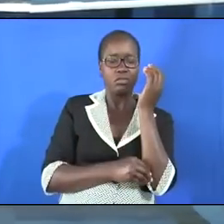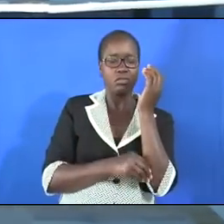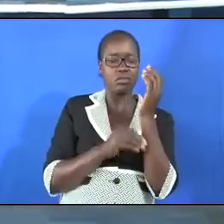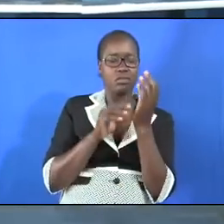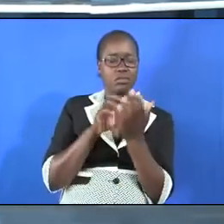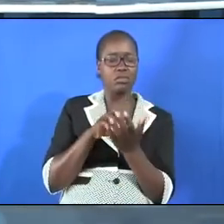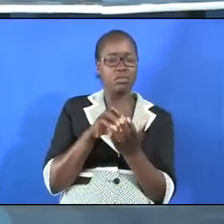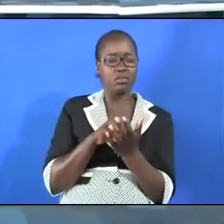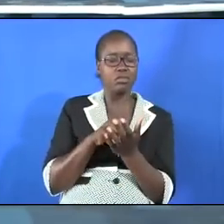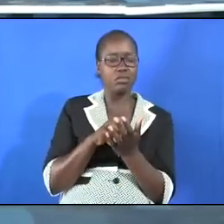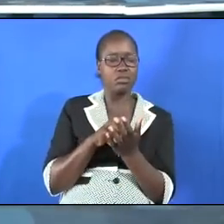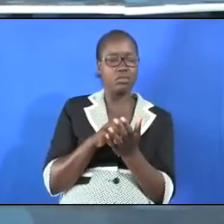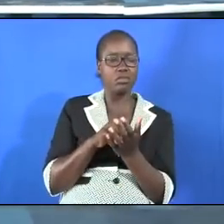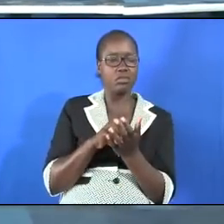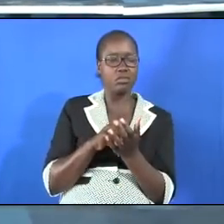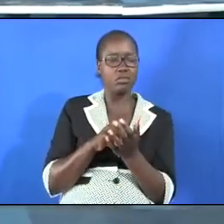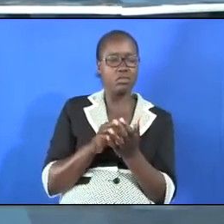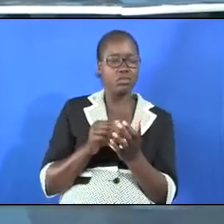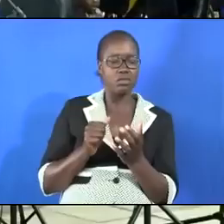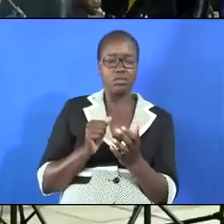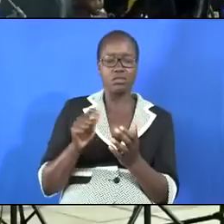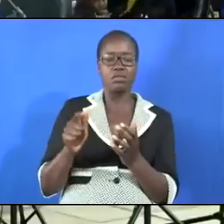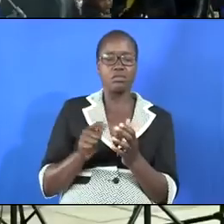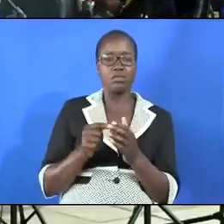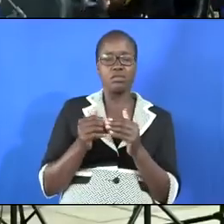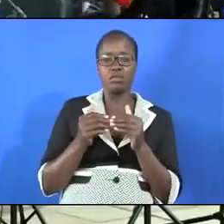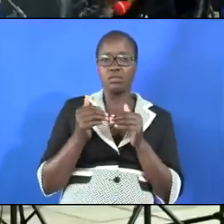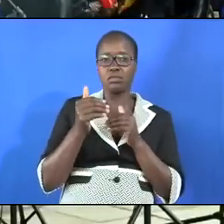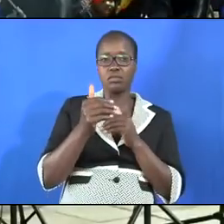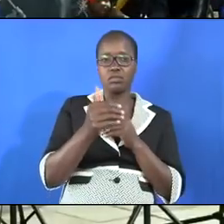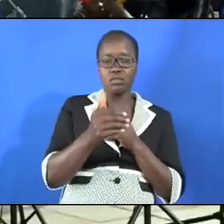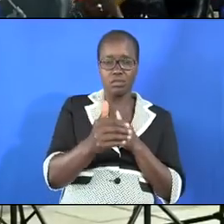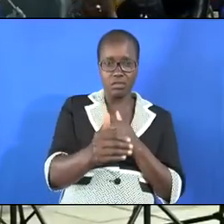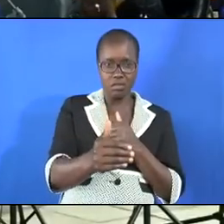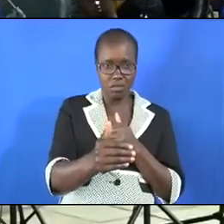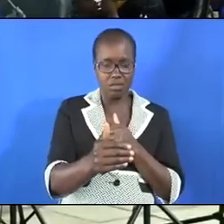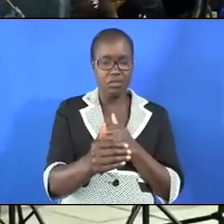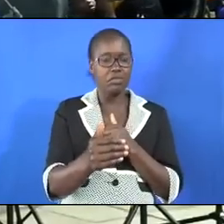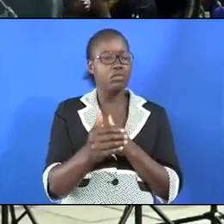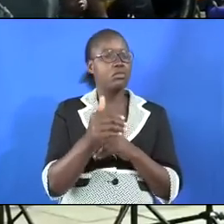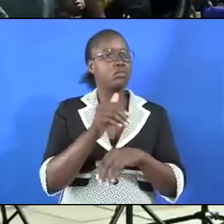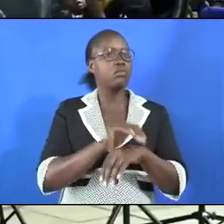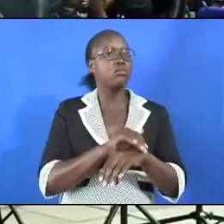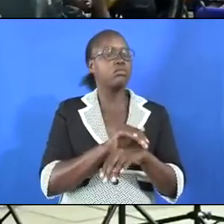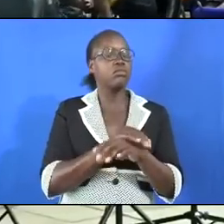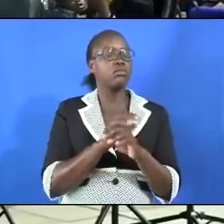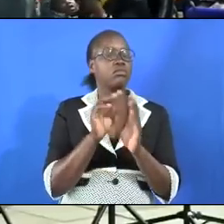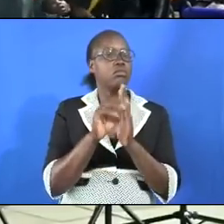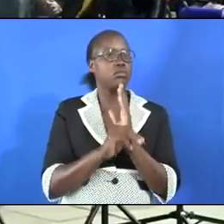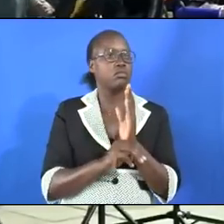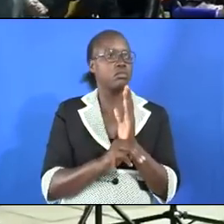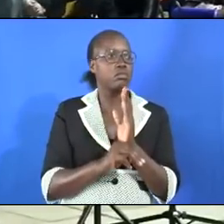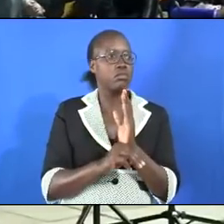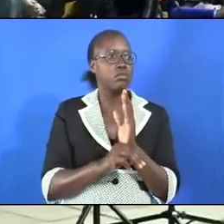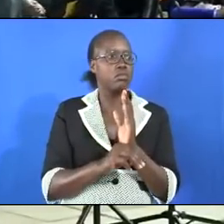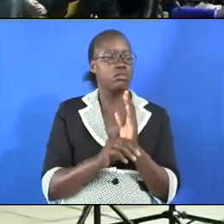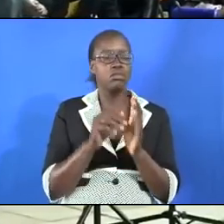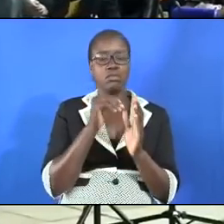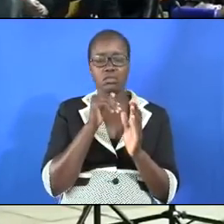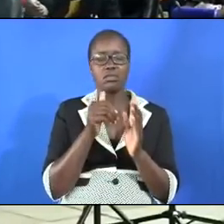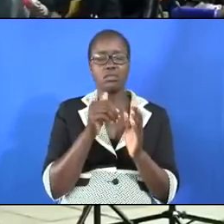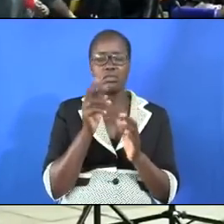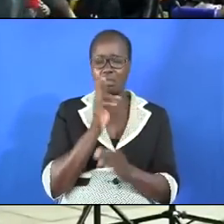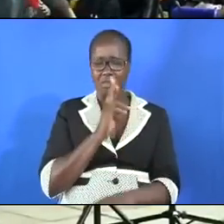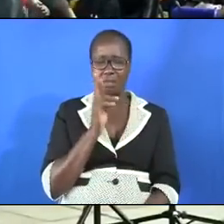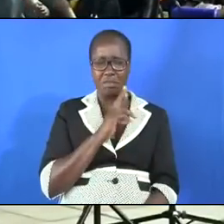she extended benevolence instead of being